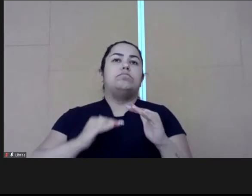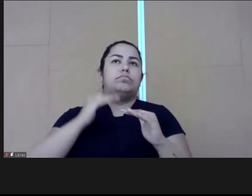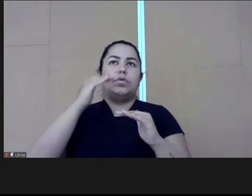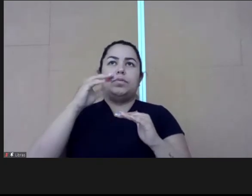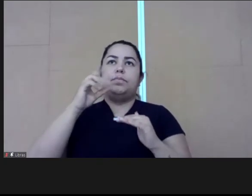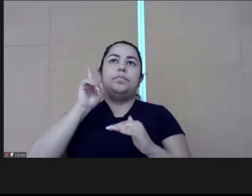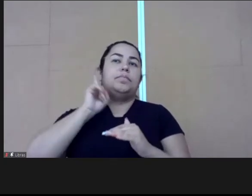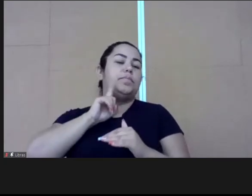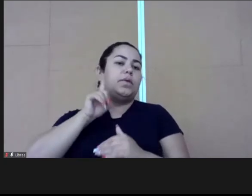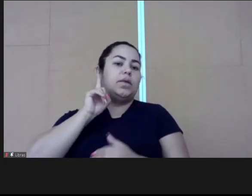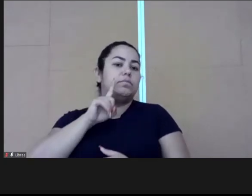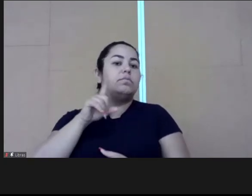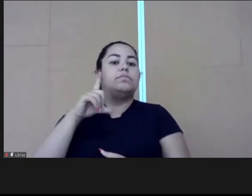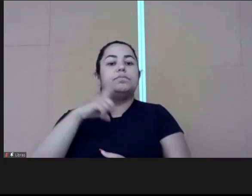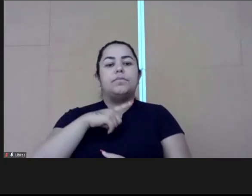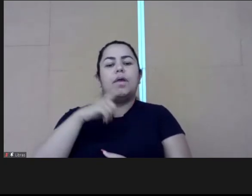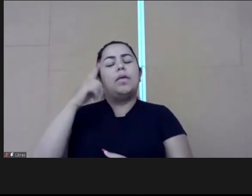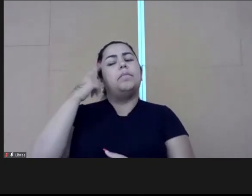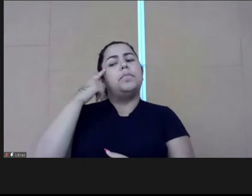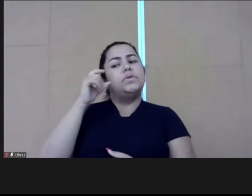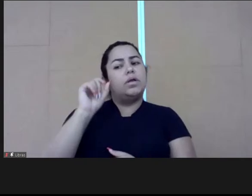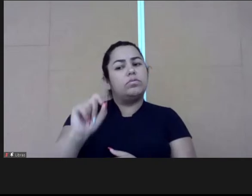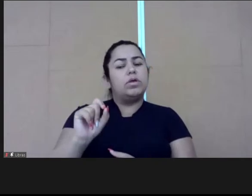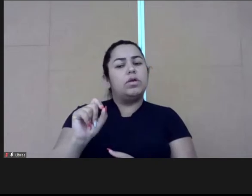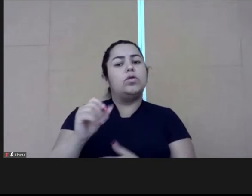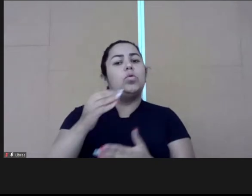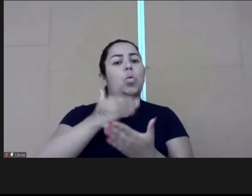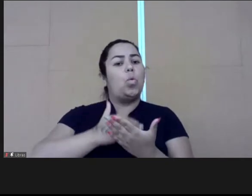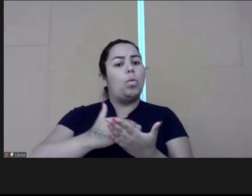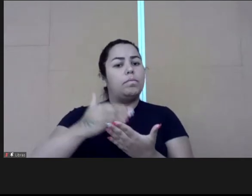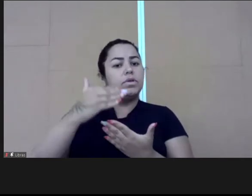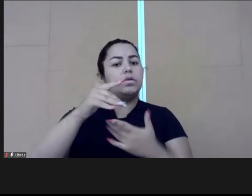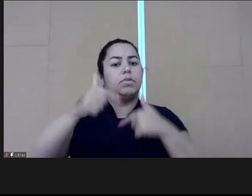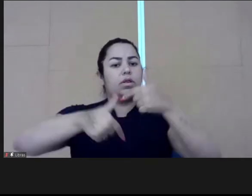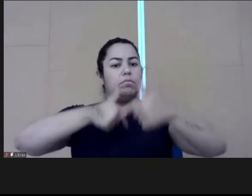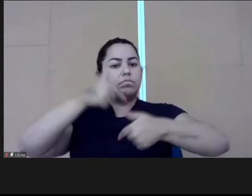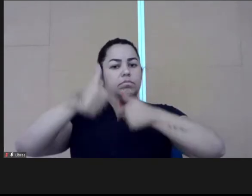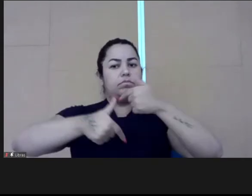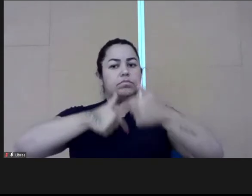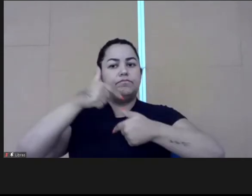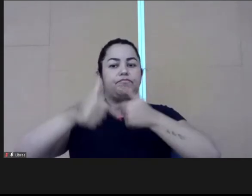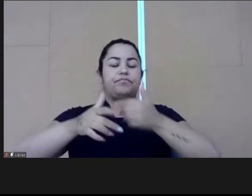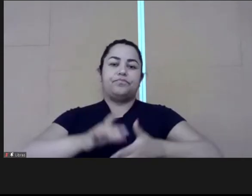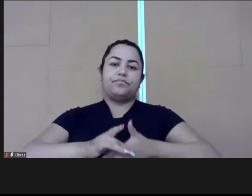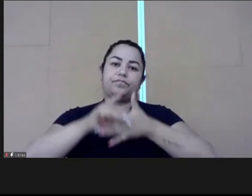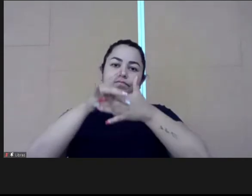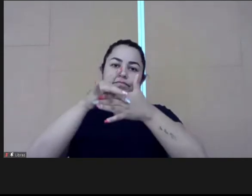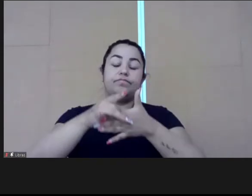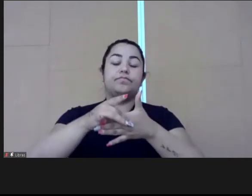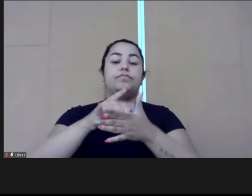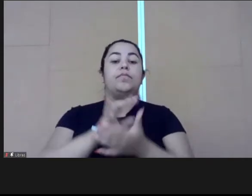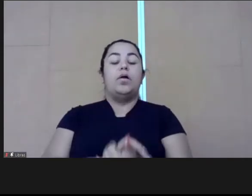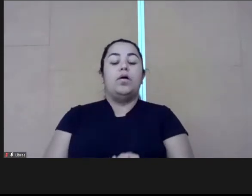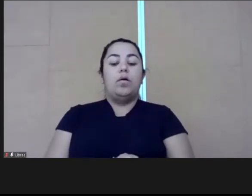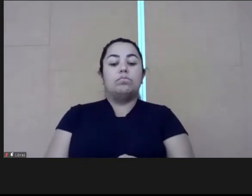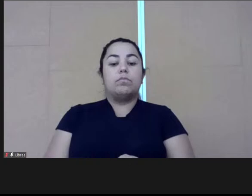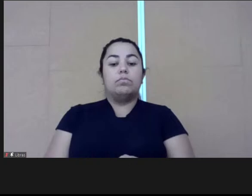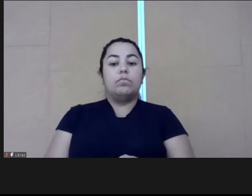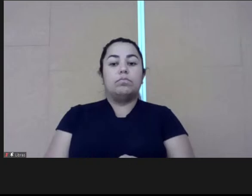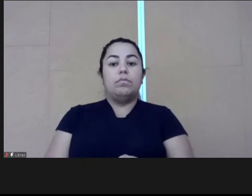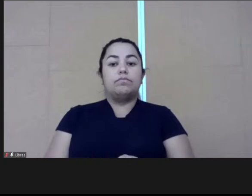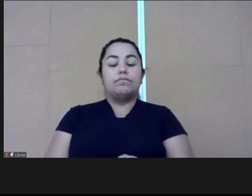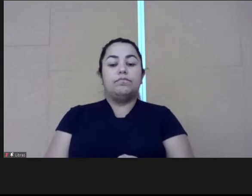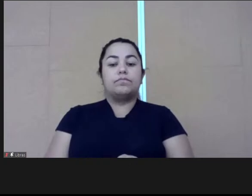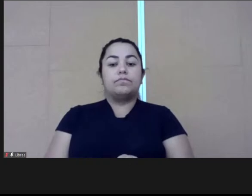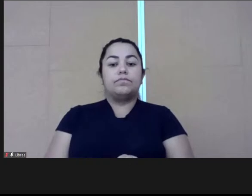But also, in Minas, we have thought about starting work, start working with